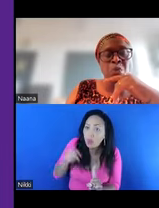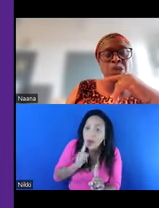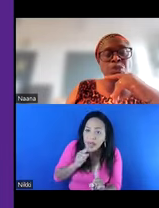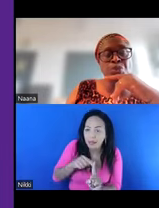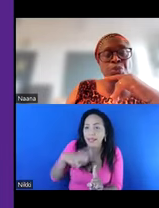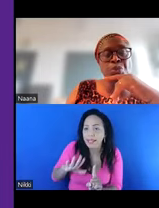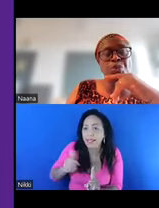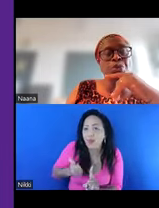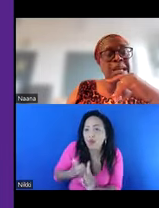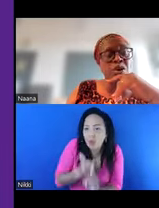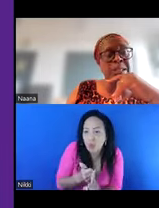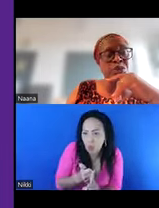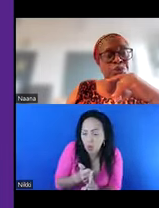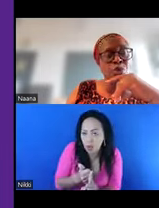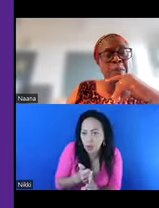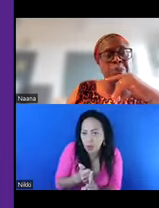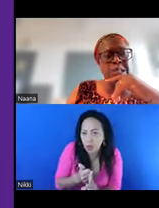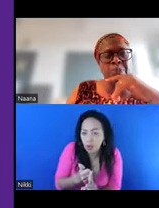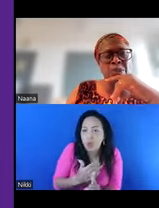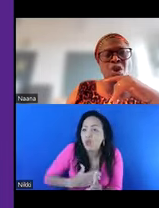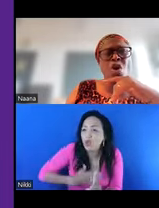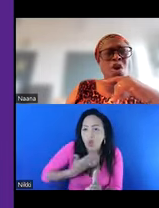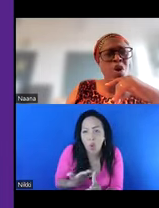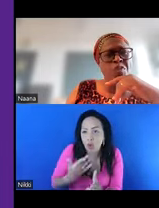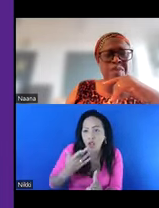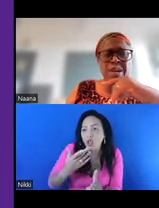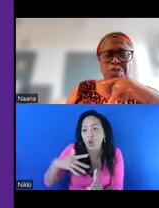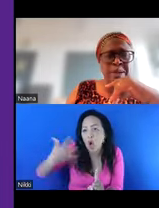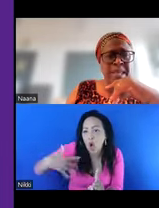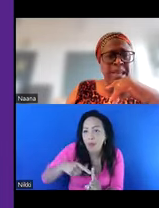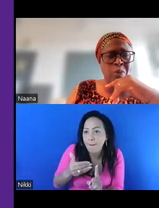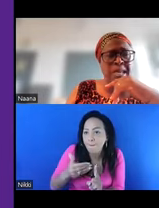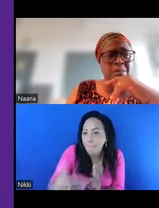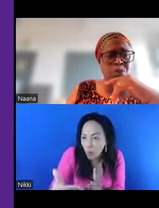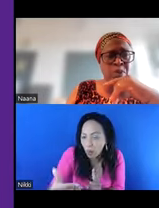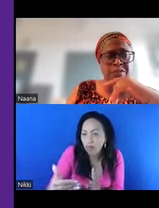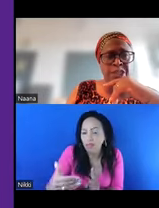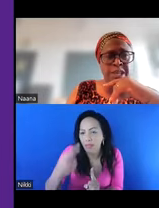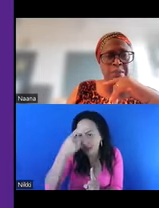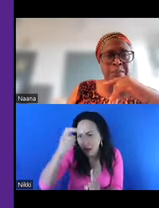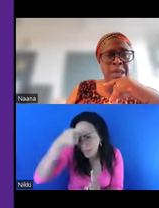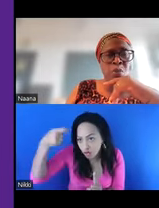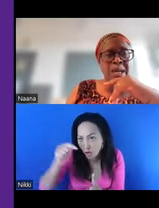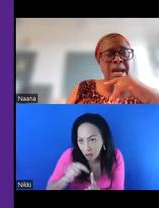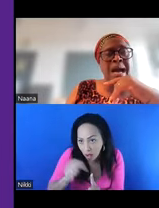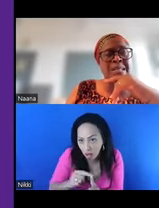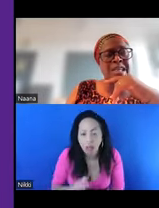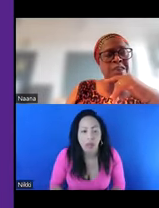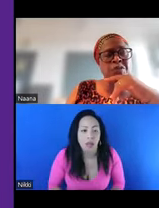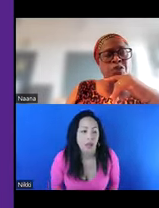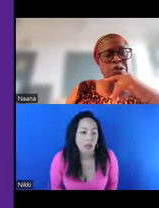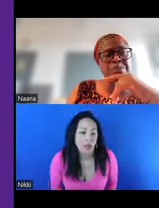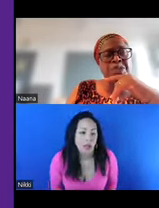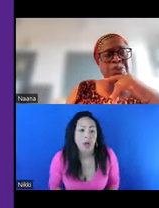We should do not take on the do no harm principles over and over again when it comes to FGM. We are